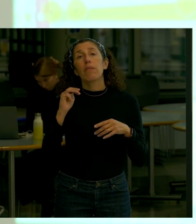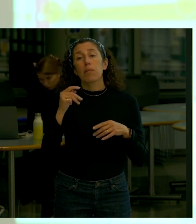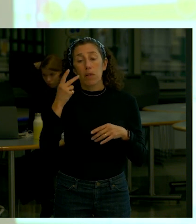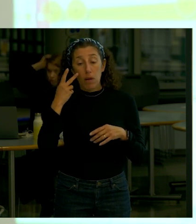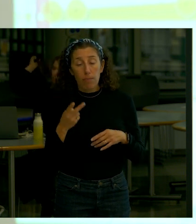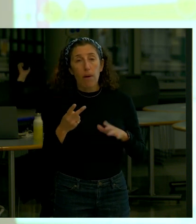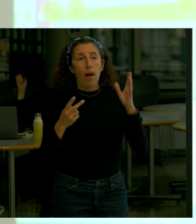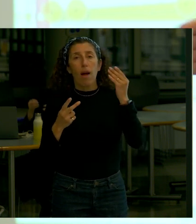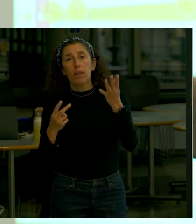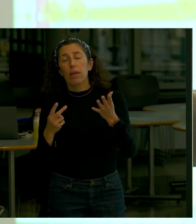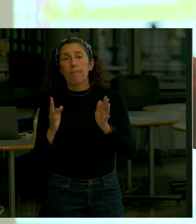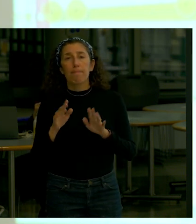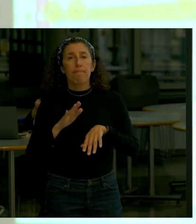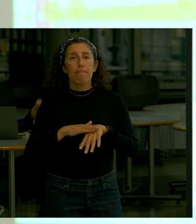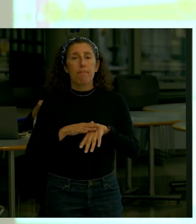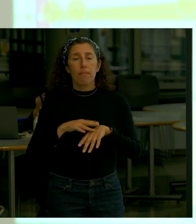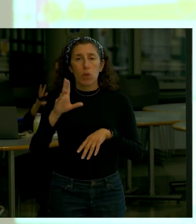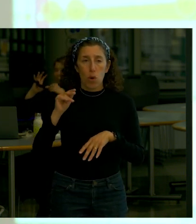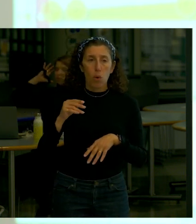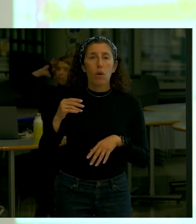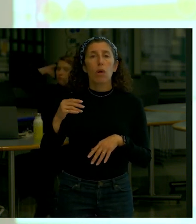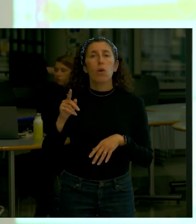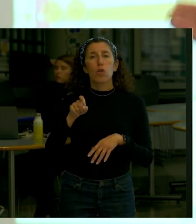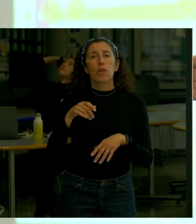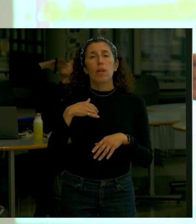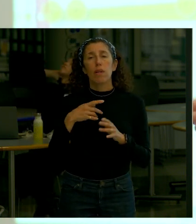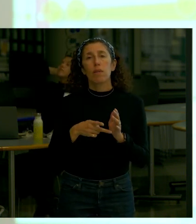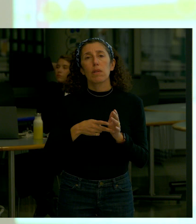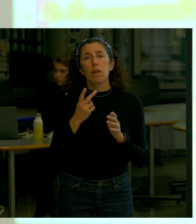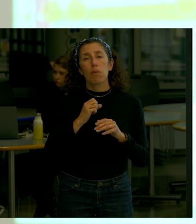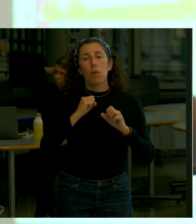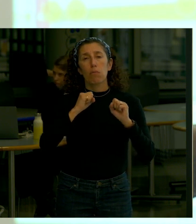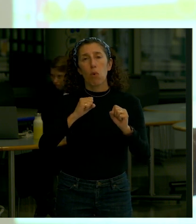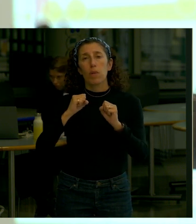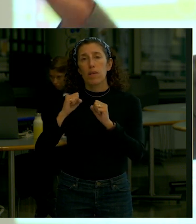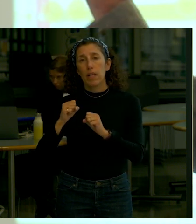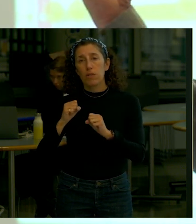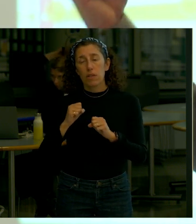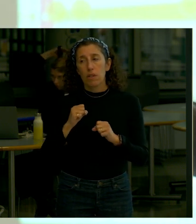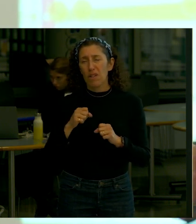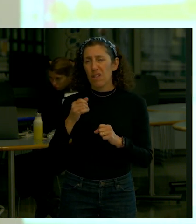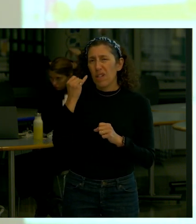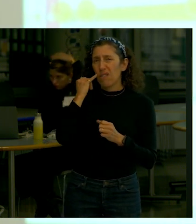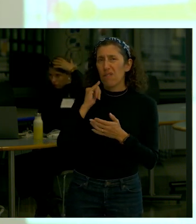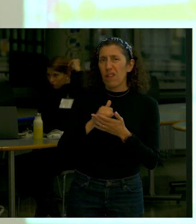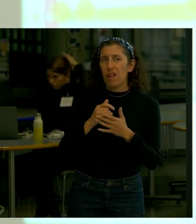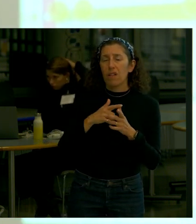that says you should have double protection for that we said well if we have to do that we have to reconstruct all the regulators along the east side